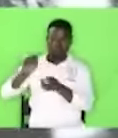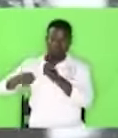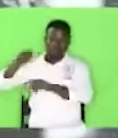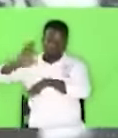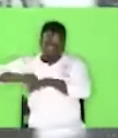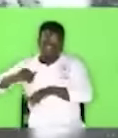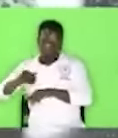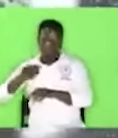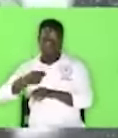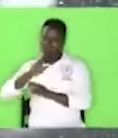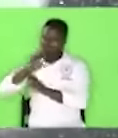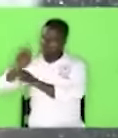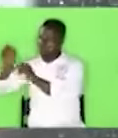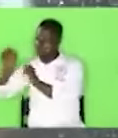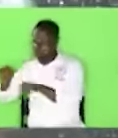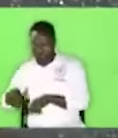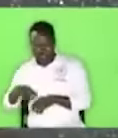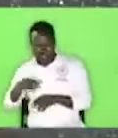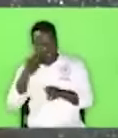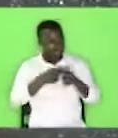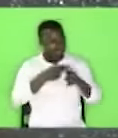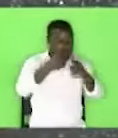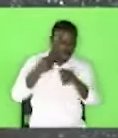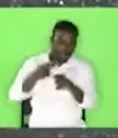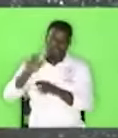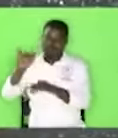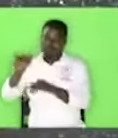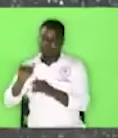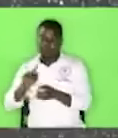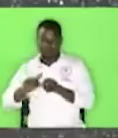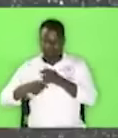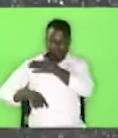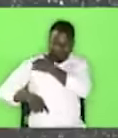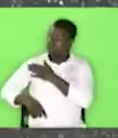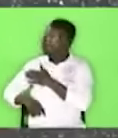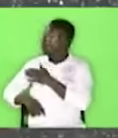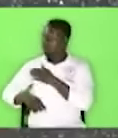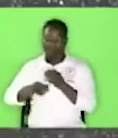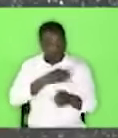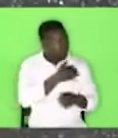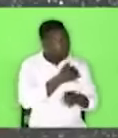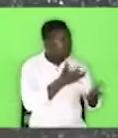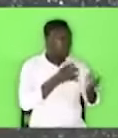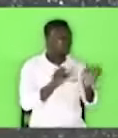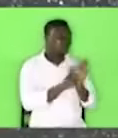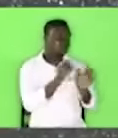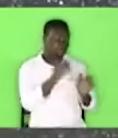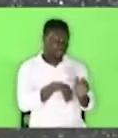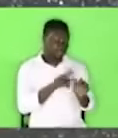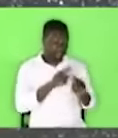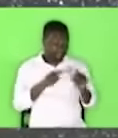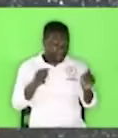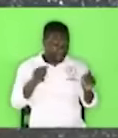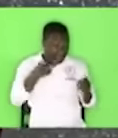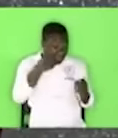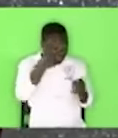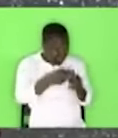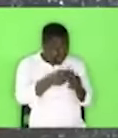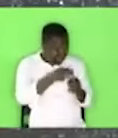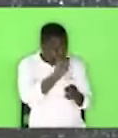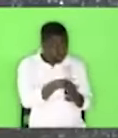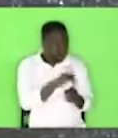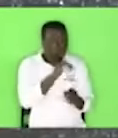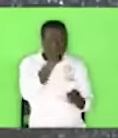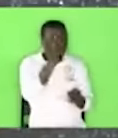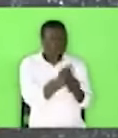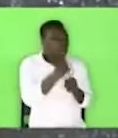name, of course our right name, that is what we identify with. But a name is not just for